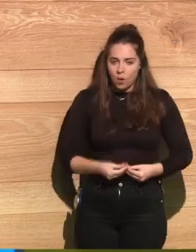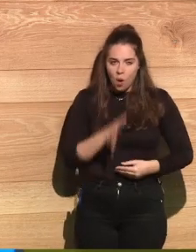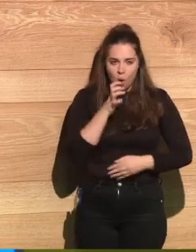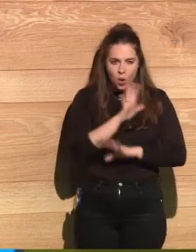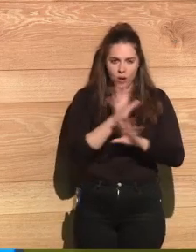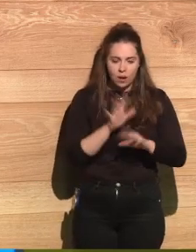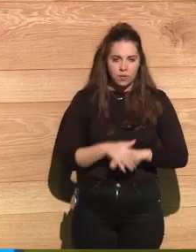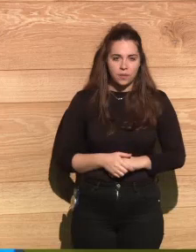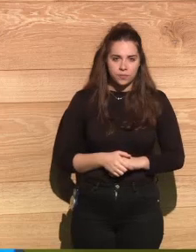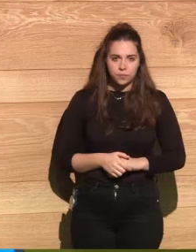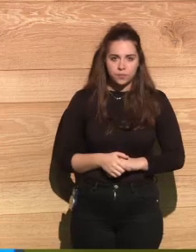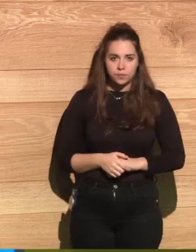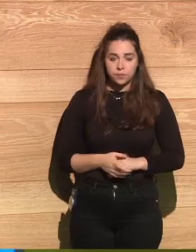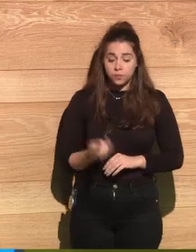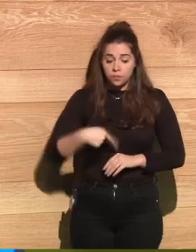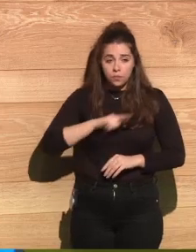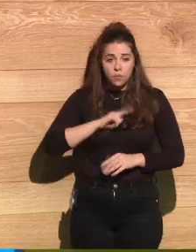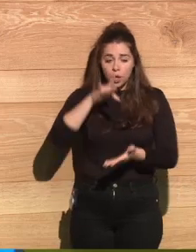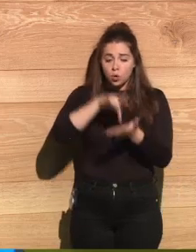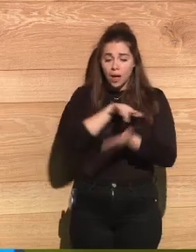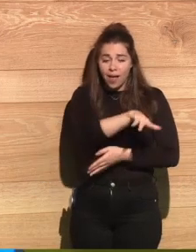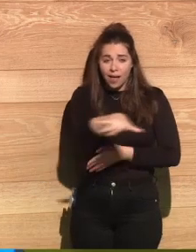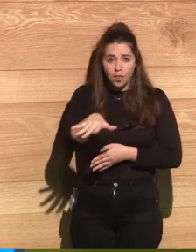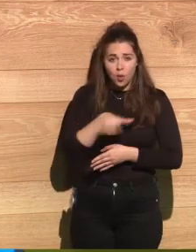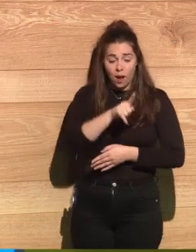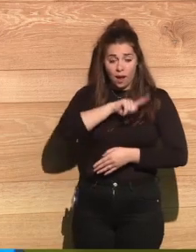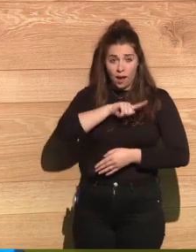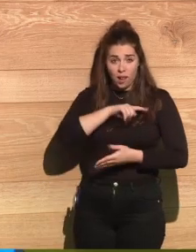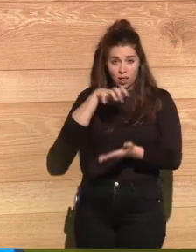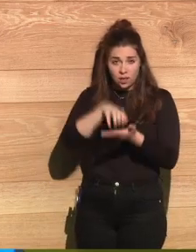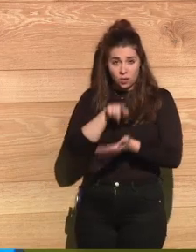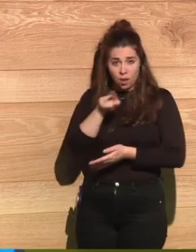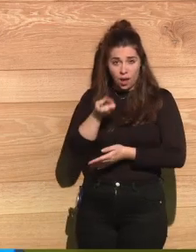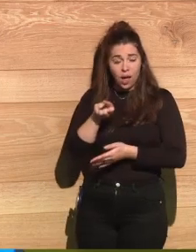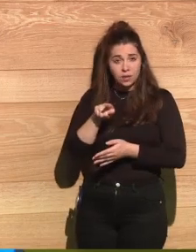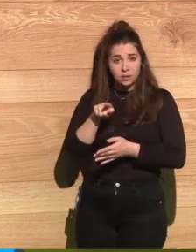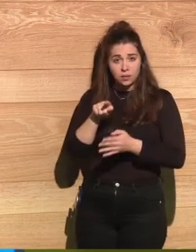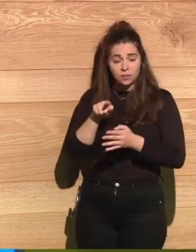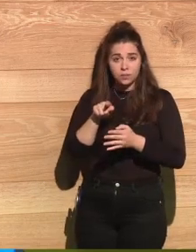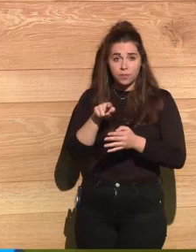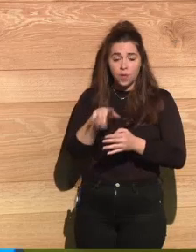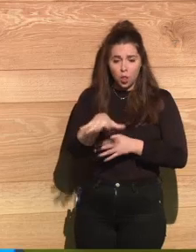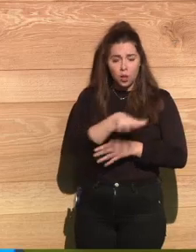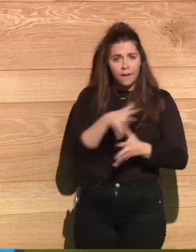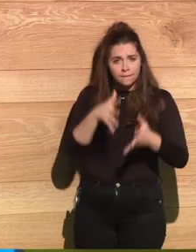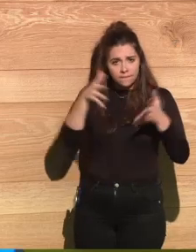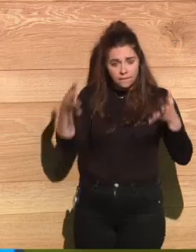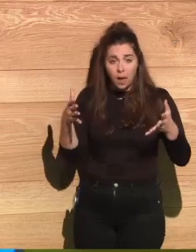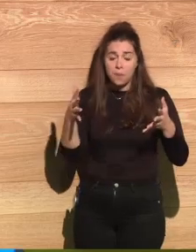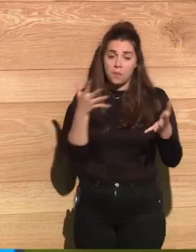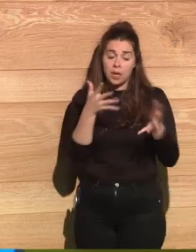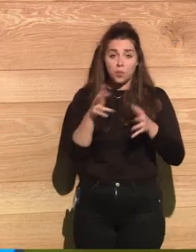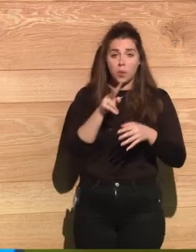training ground, huge ground, about two football fields combined. mind.